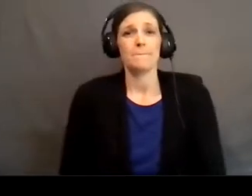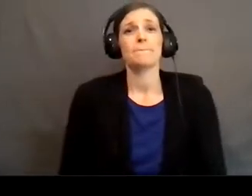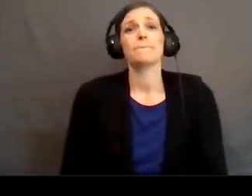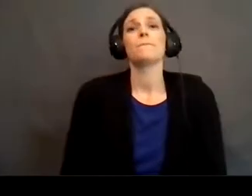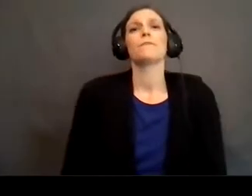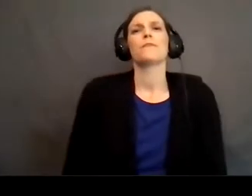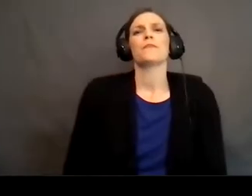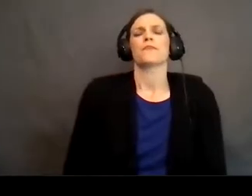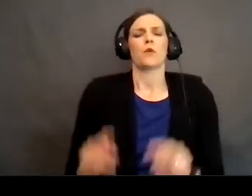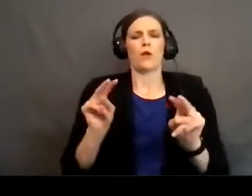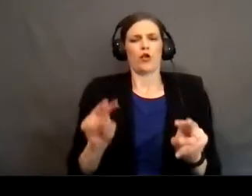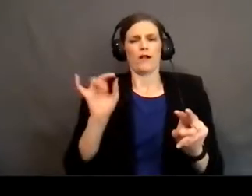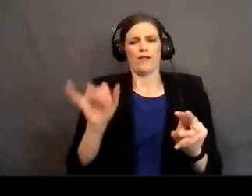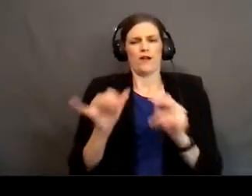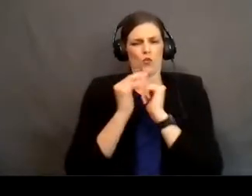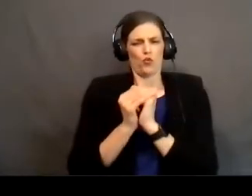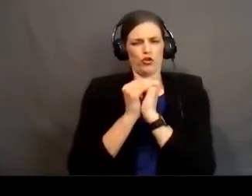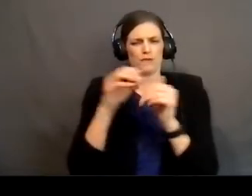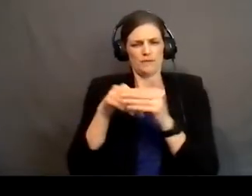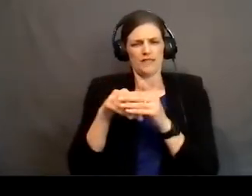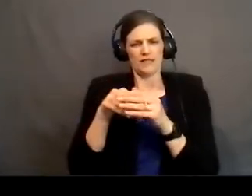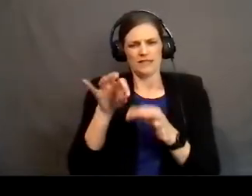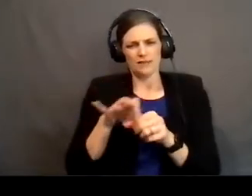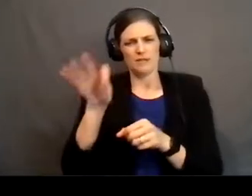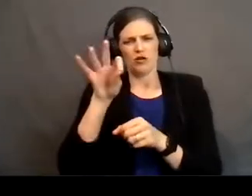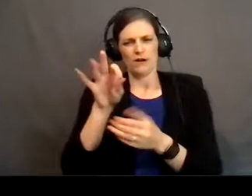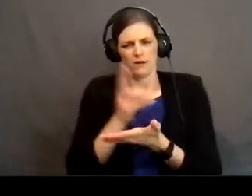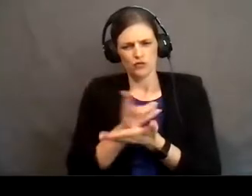So we look at that, worshiping in spirit and in truth.